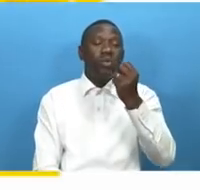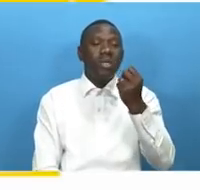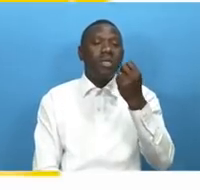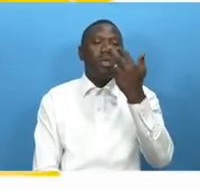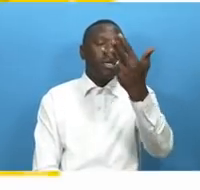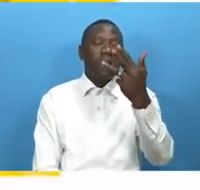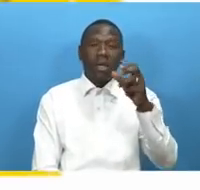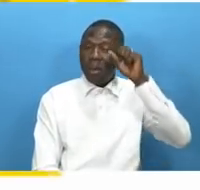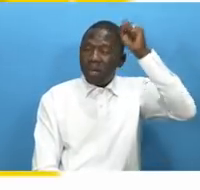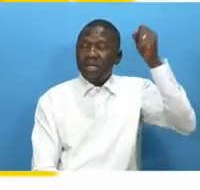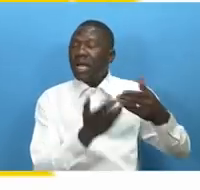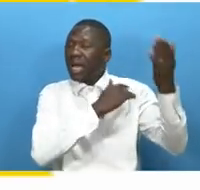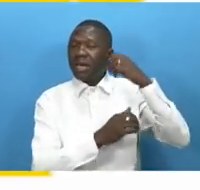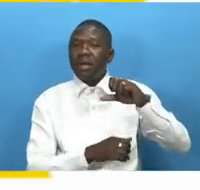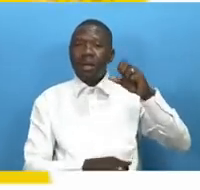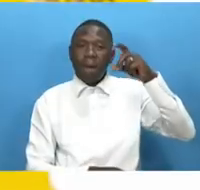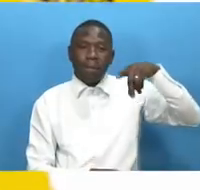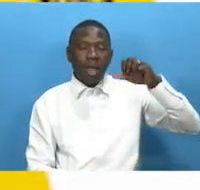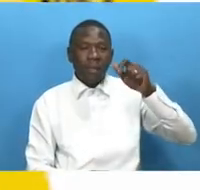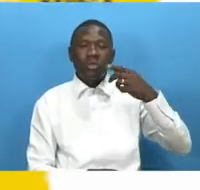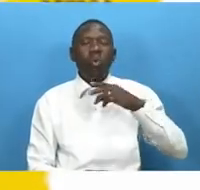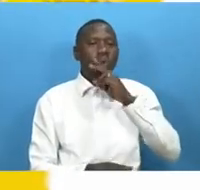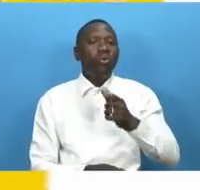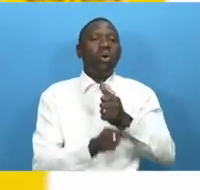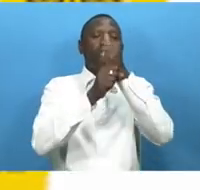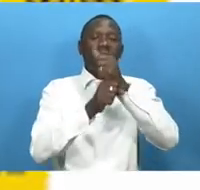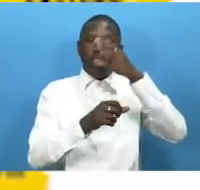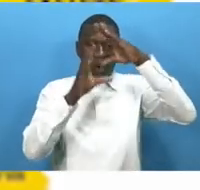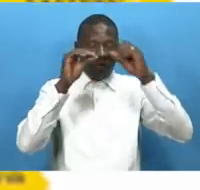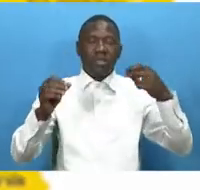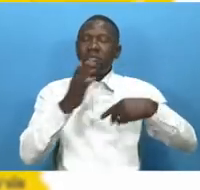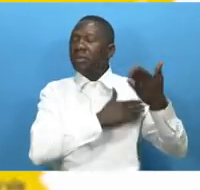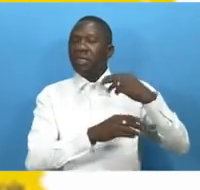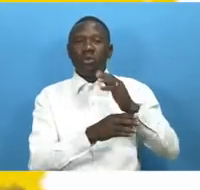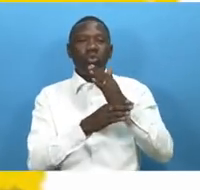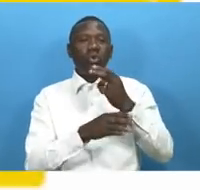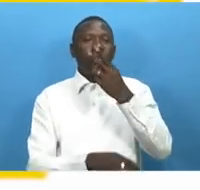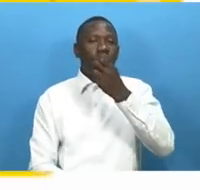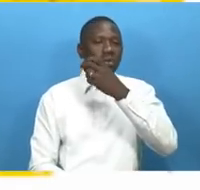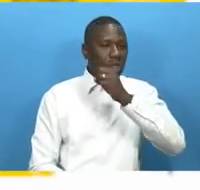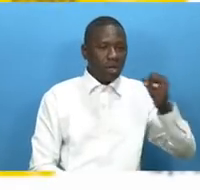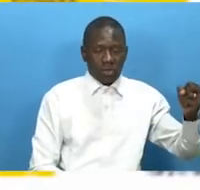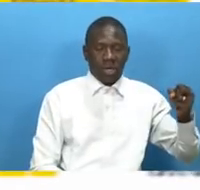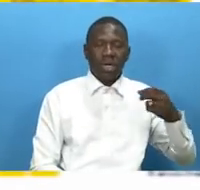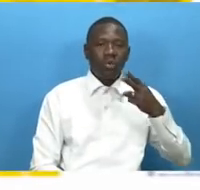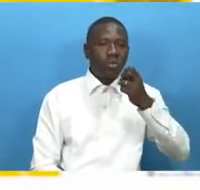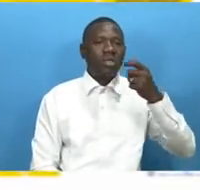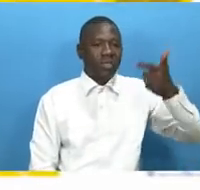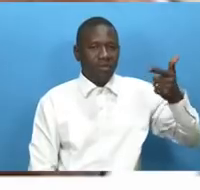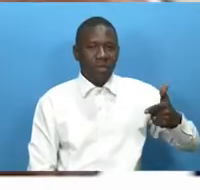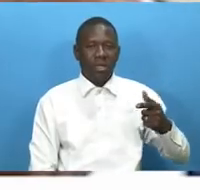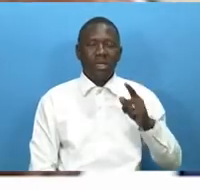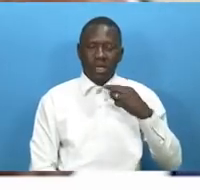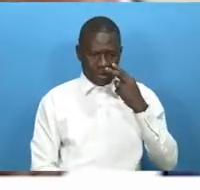who held office between 2000 and 2017 and found that on average, one in 10 world leaders